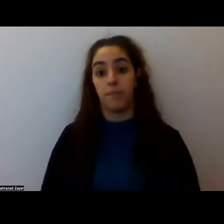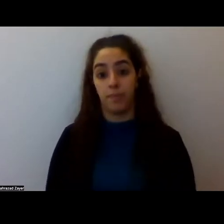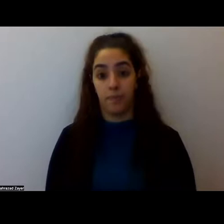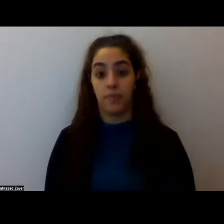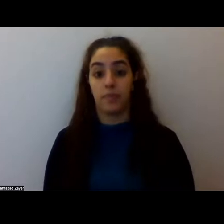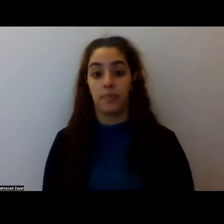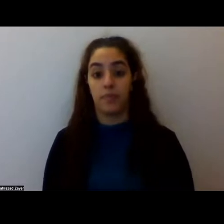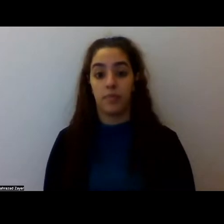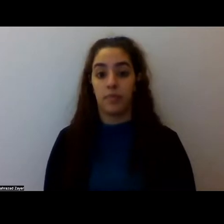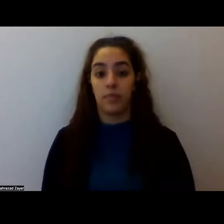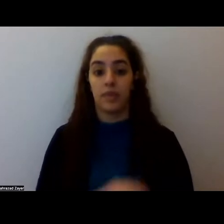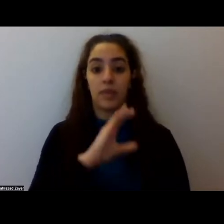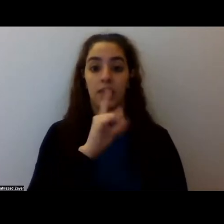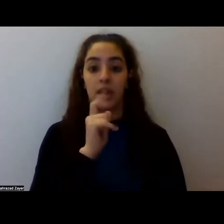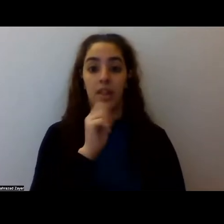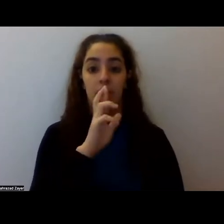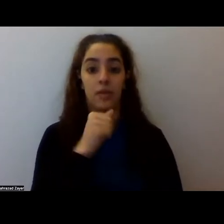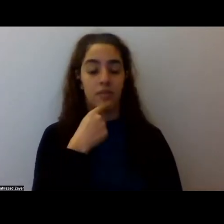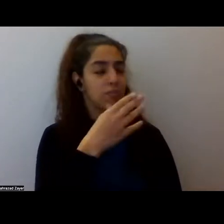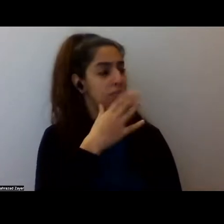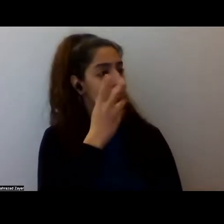Beautiful. Thank you. Um,